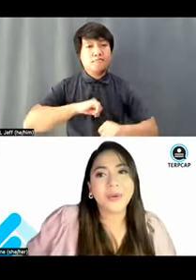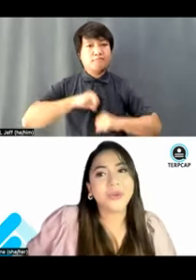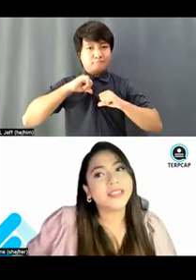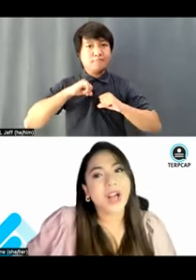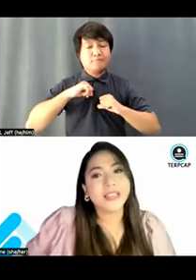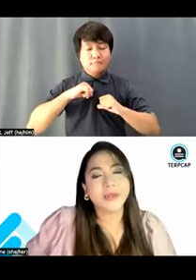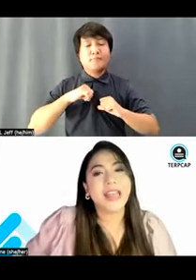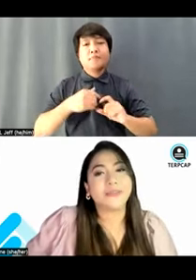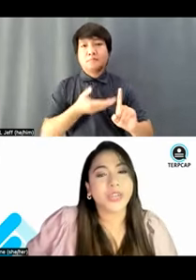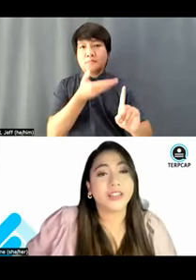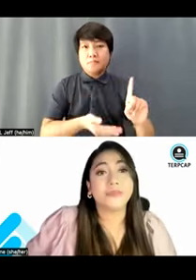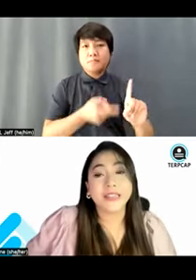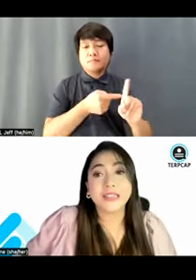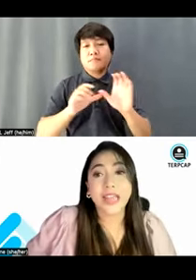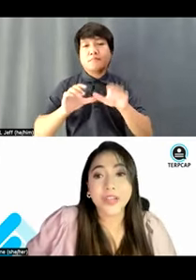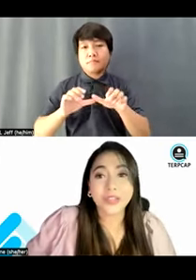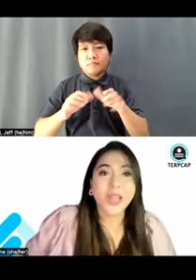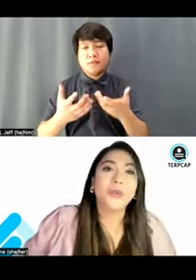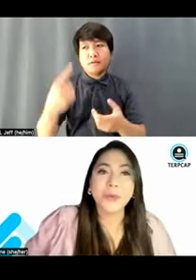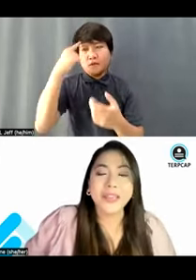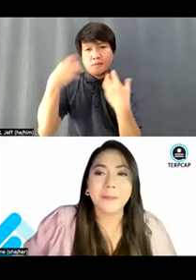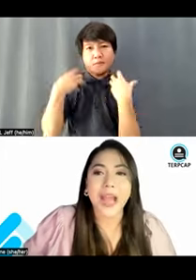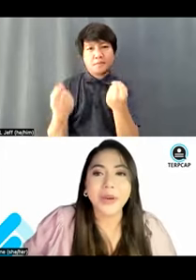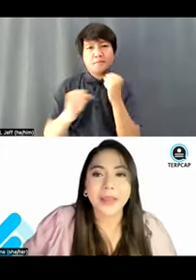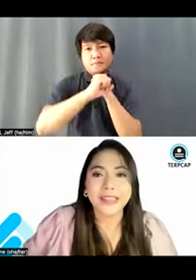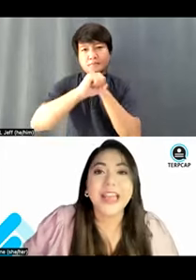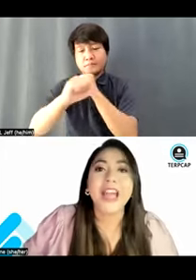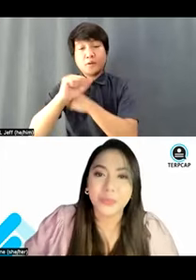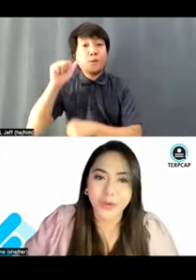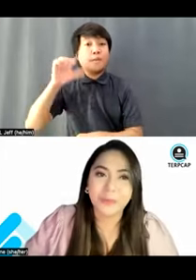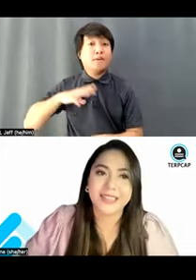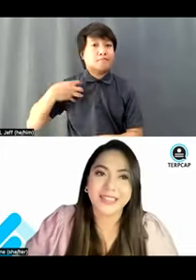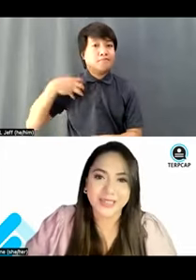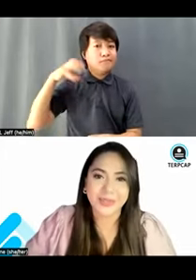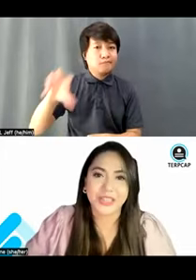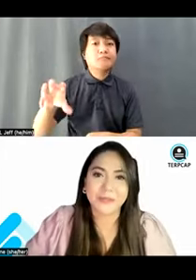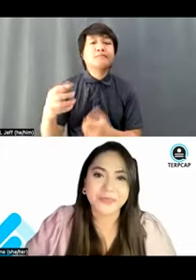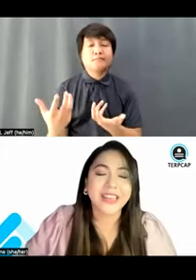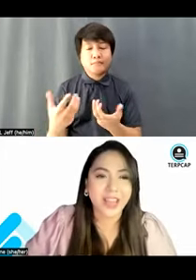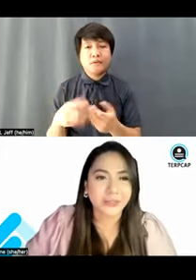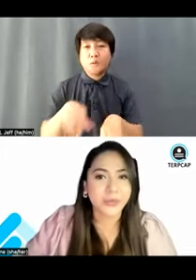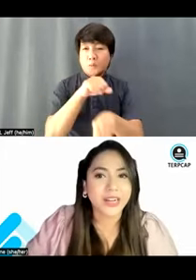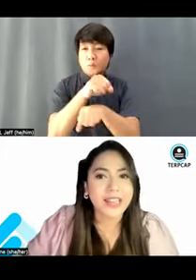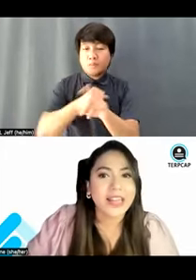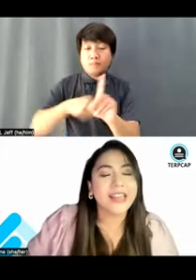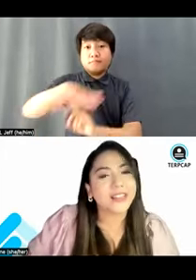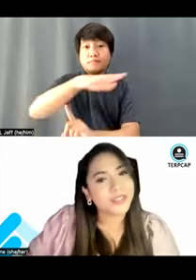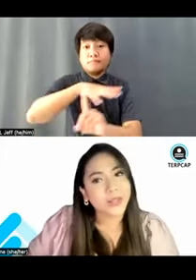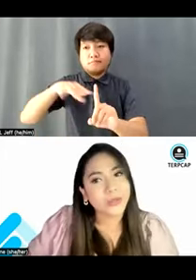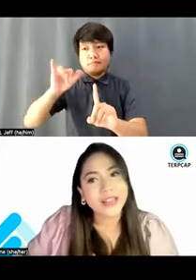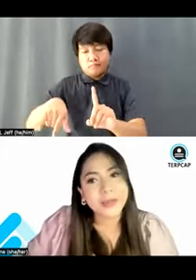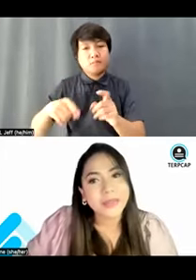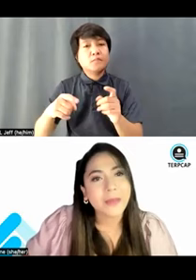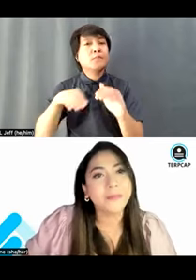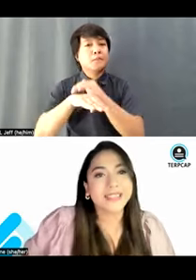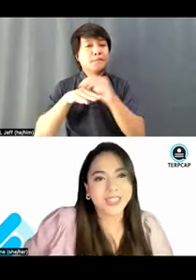who is also an advocate of mental health, woman empowerment, and workplace inclusion. Everyone, let us